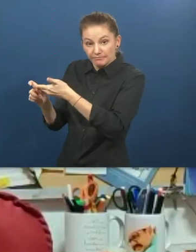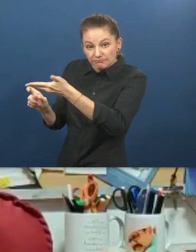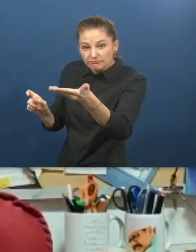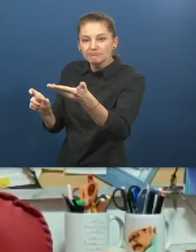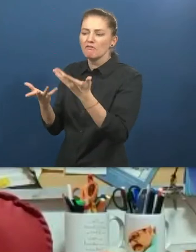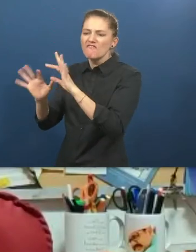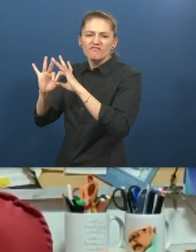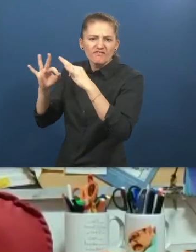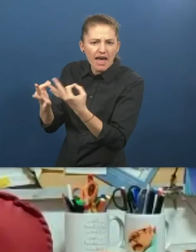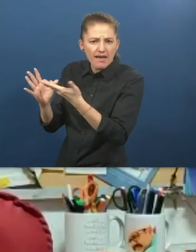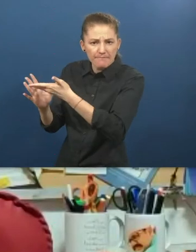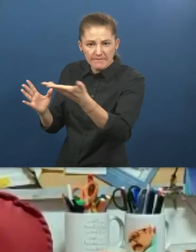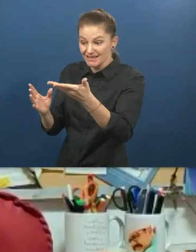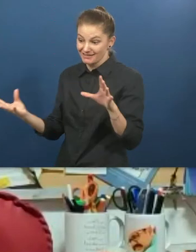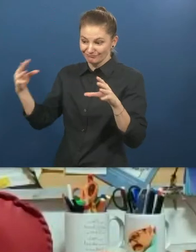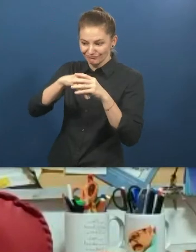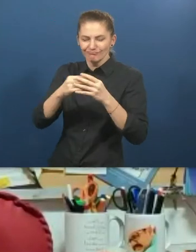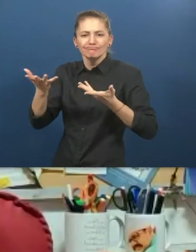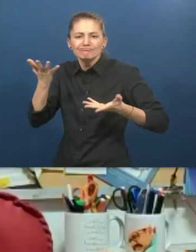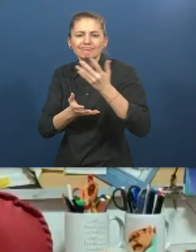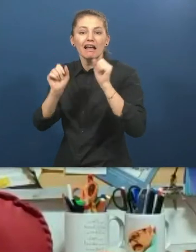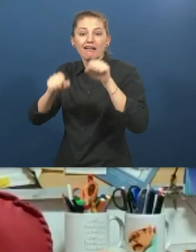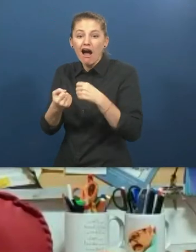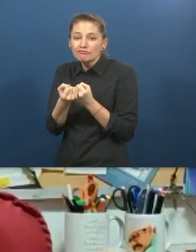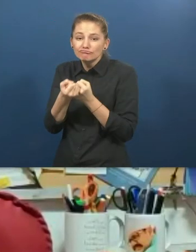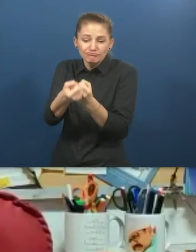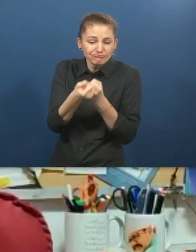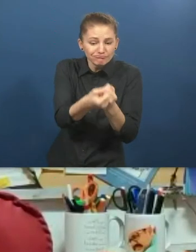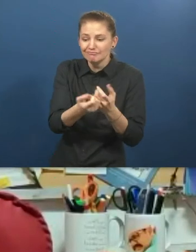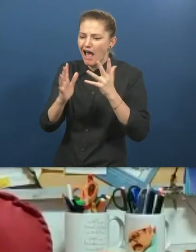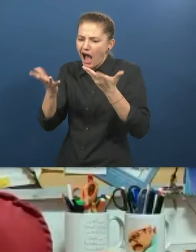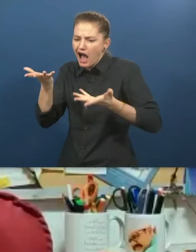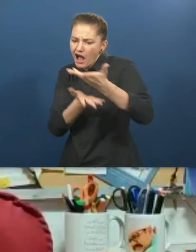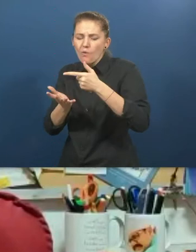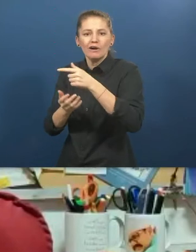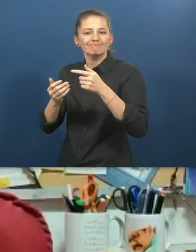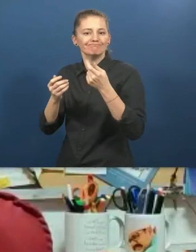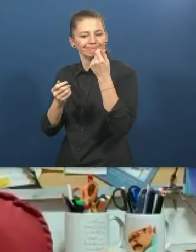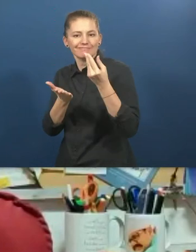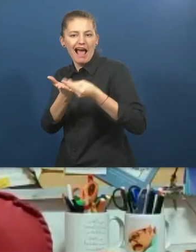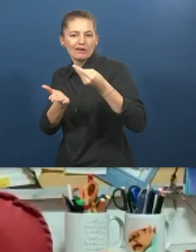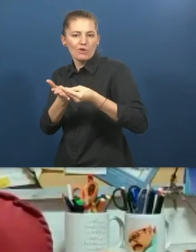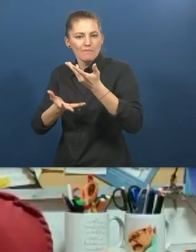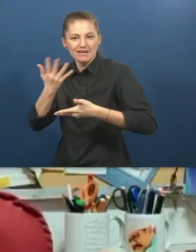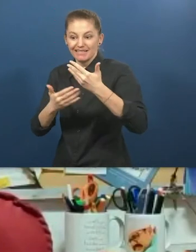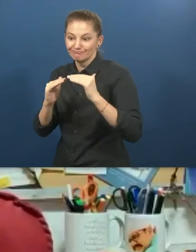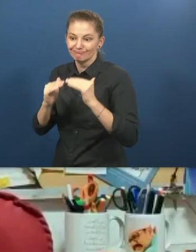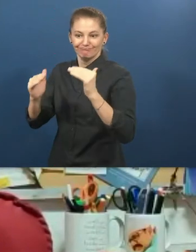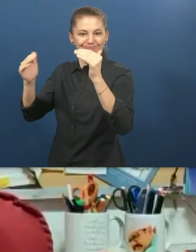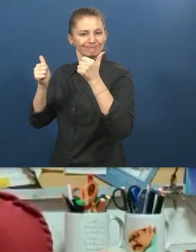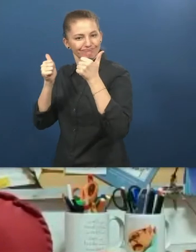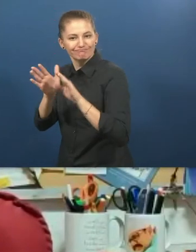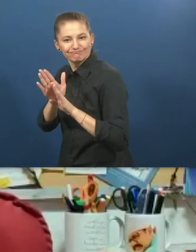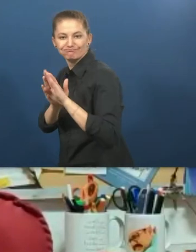and their families which can support expansion of their economic activity their income generation activity and also